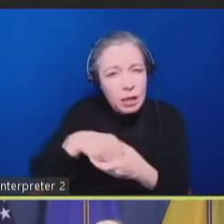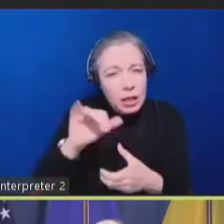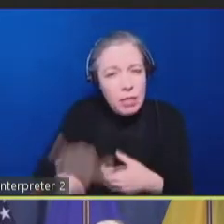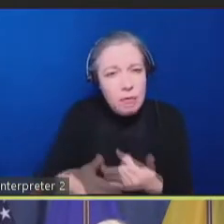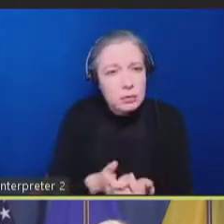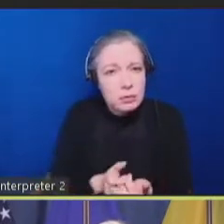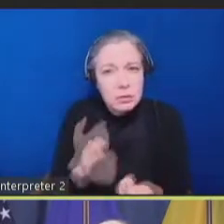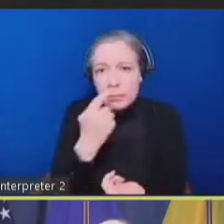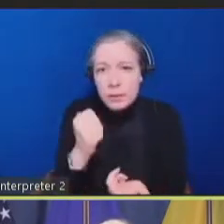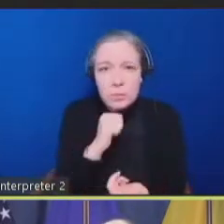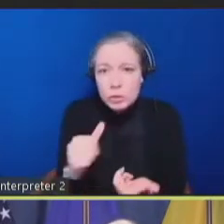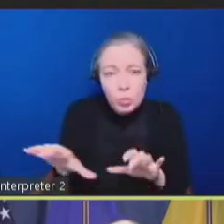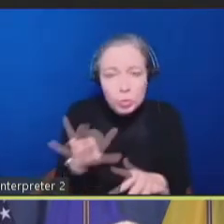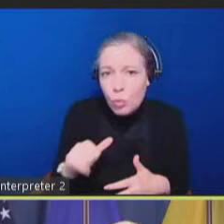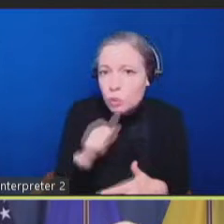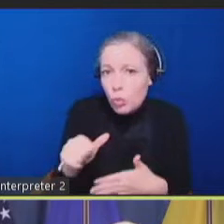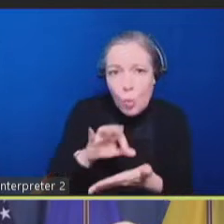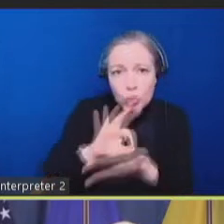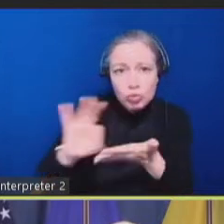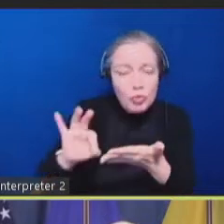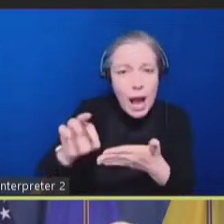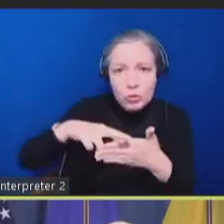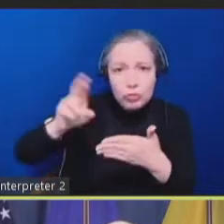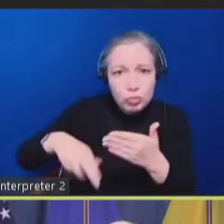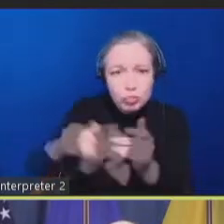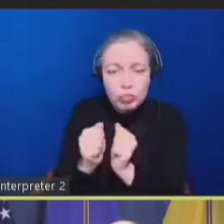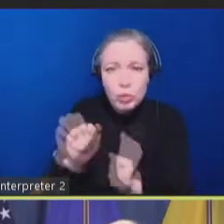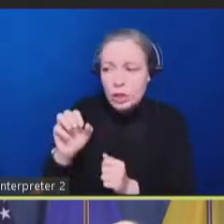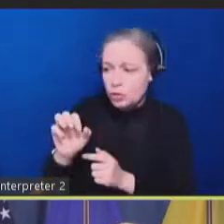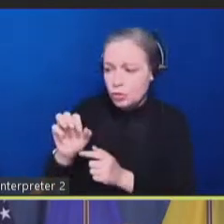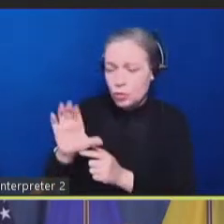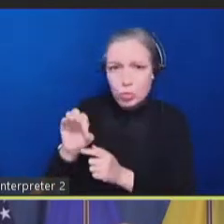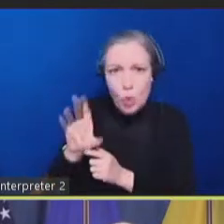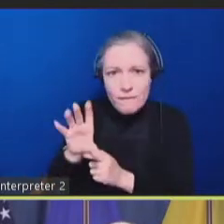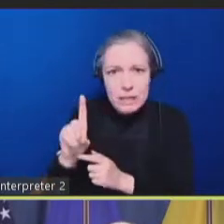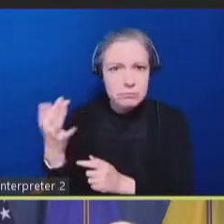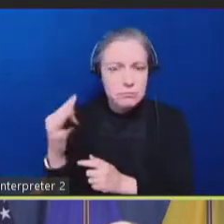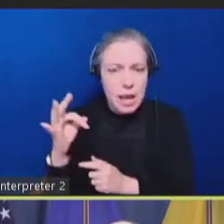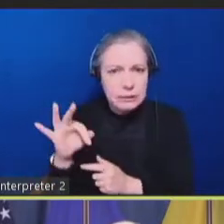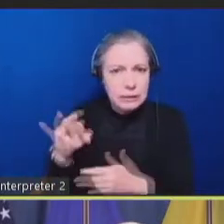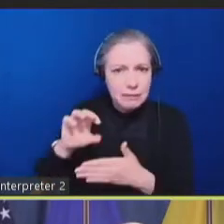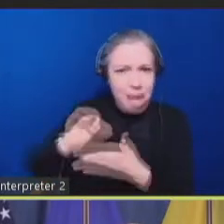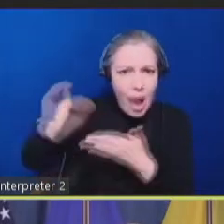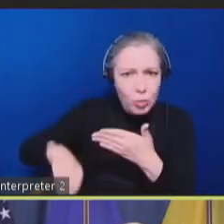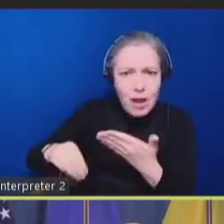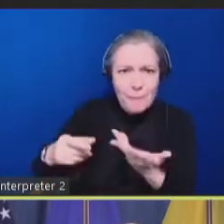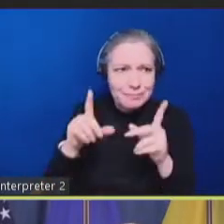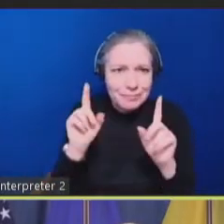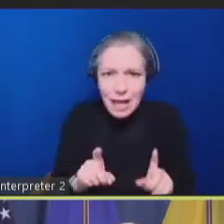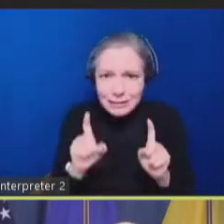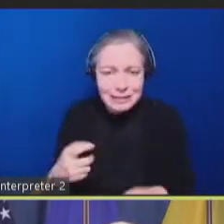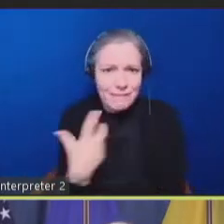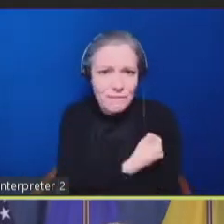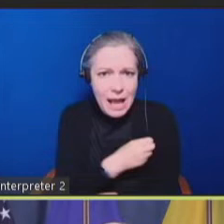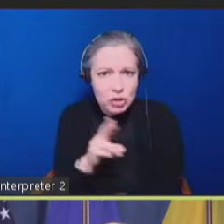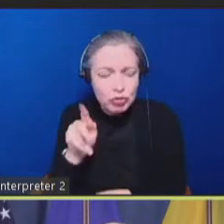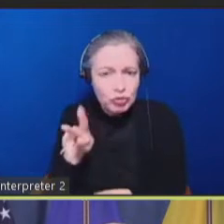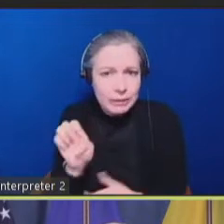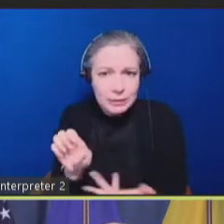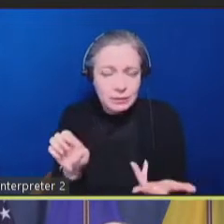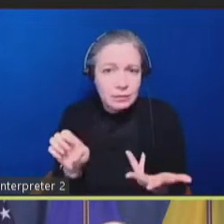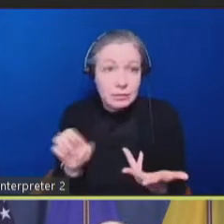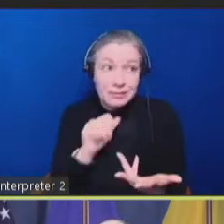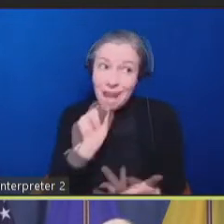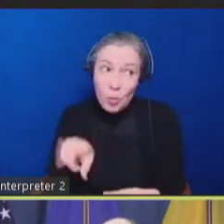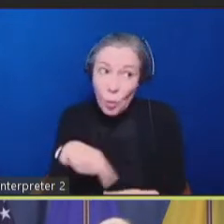COVID-19 outcomes, vaccination rates, testing. And that's not just for COVID-19, it's for all vaccines,